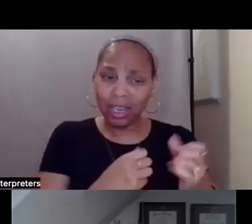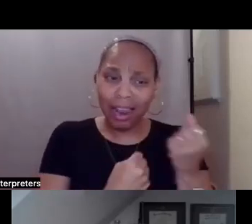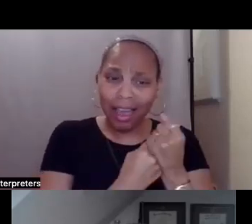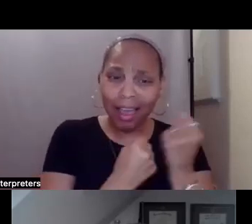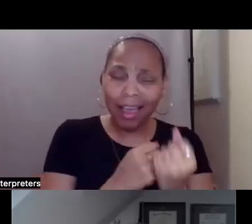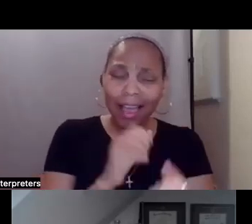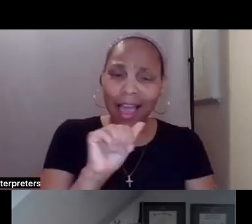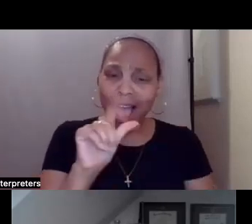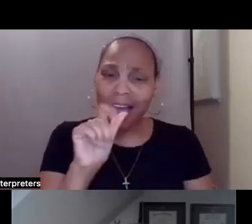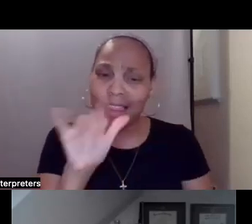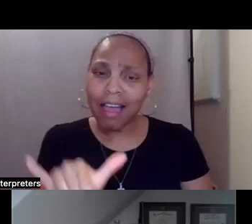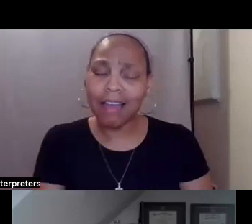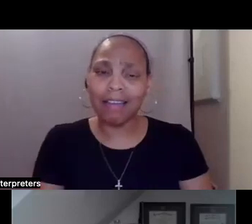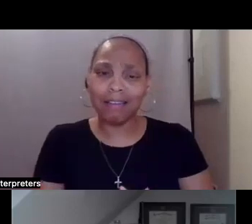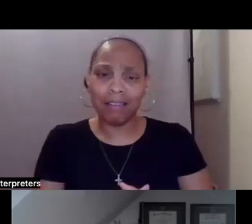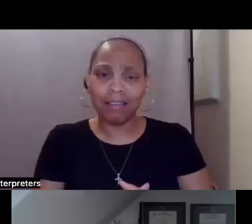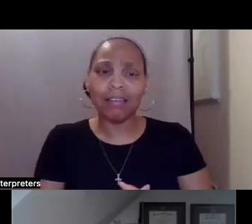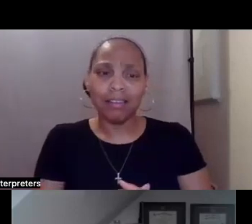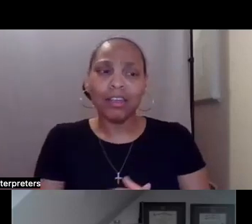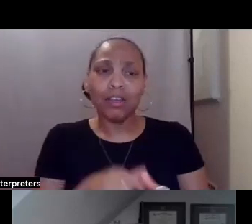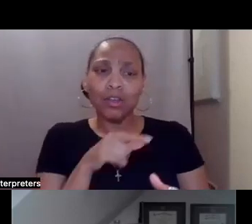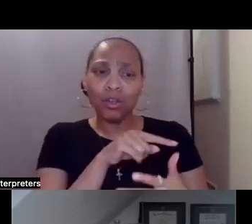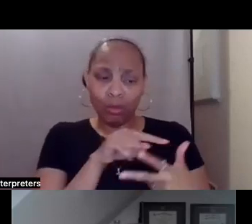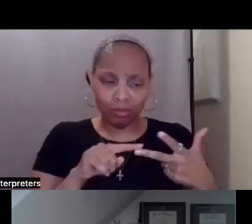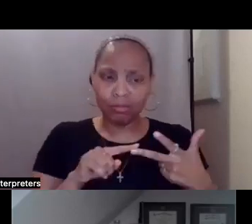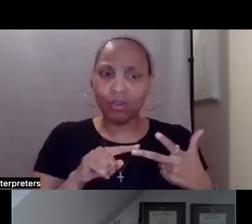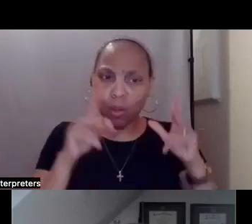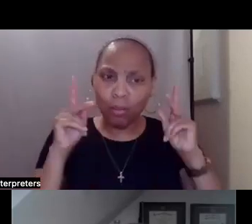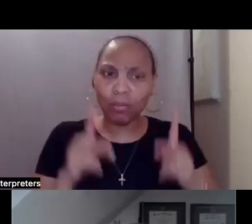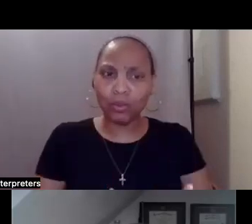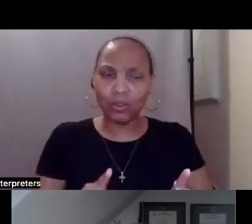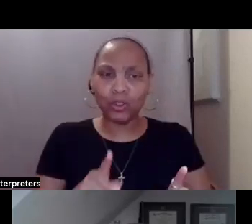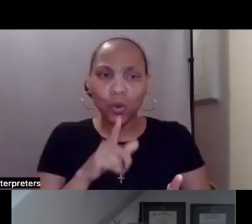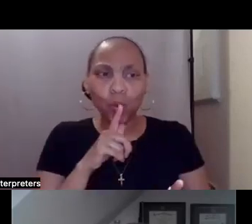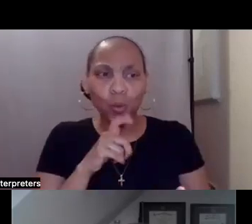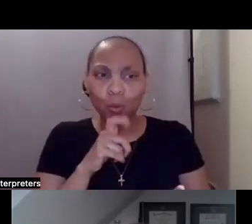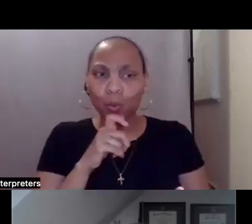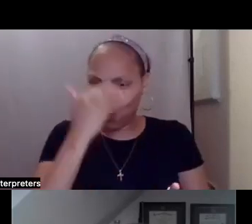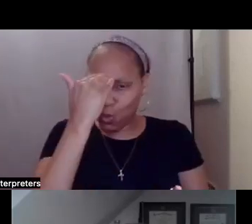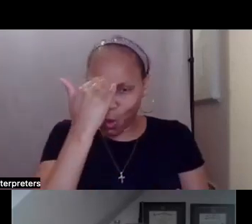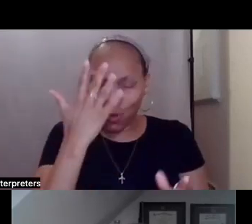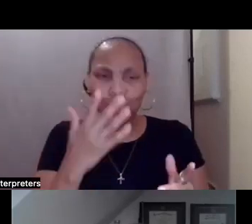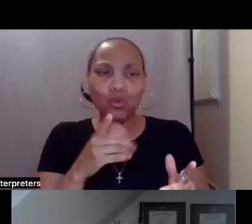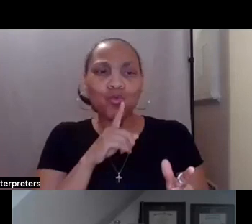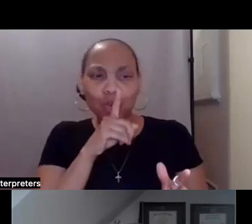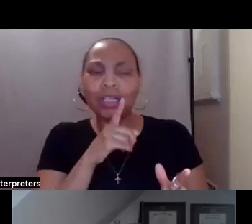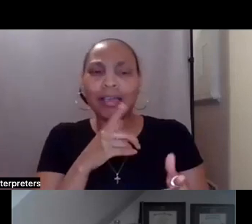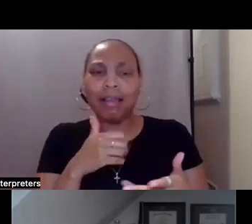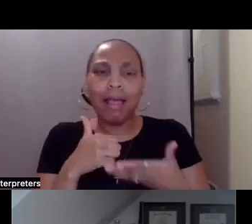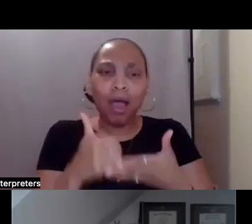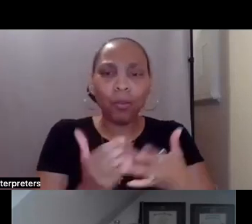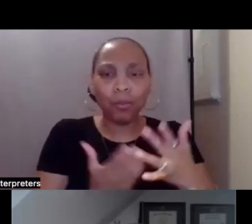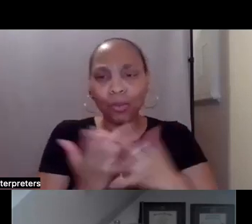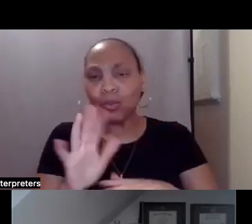the person who can step through the challenges and hopefully the times to